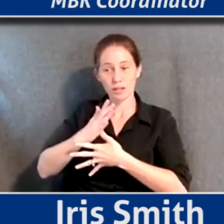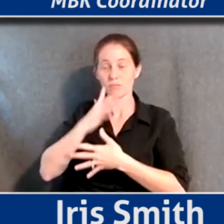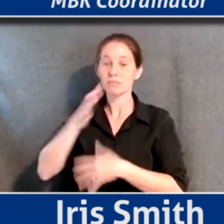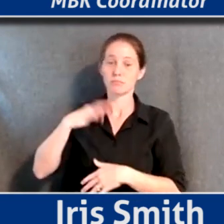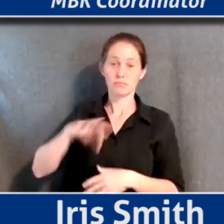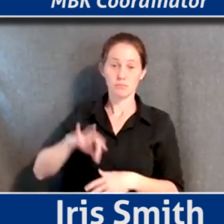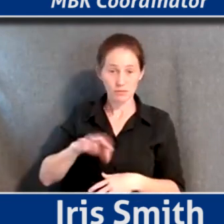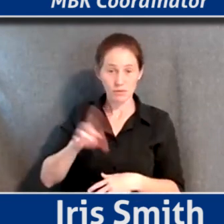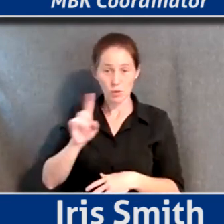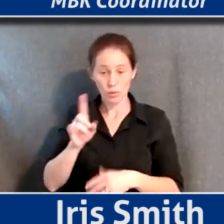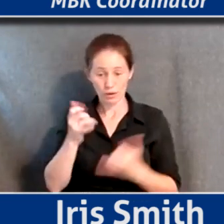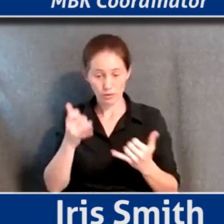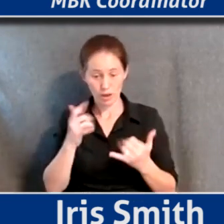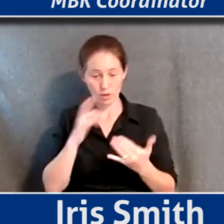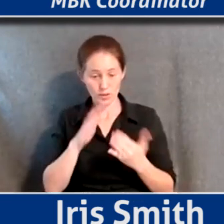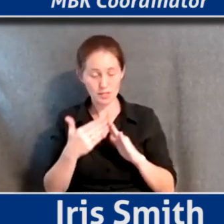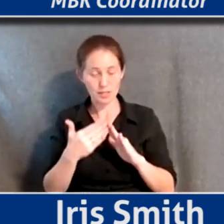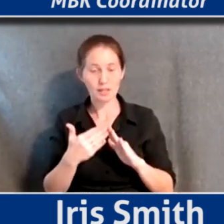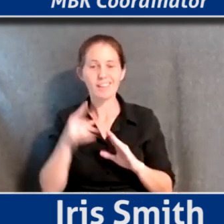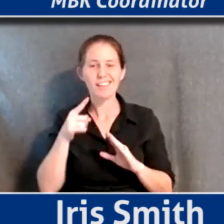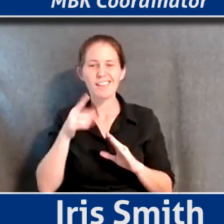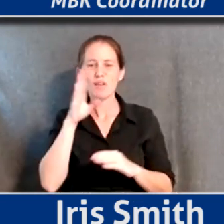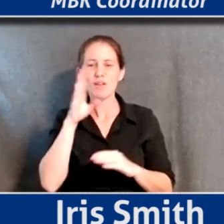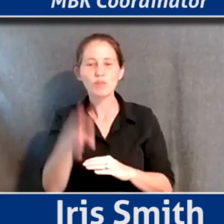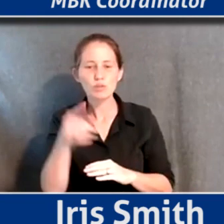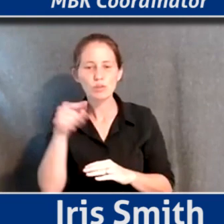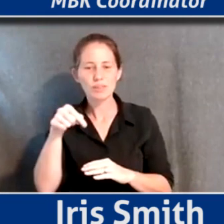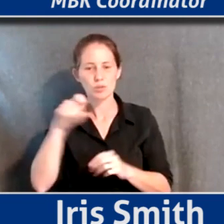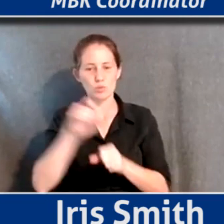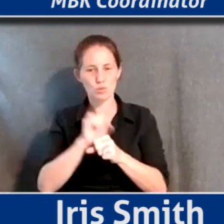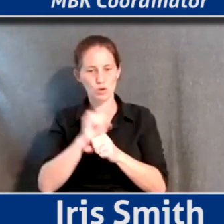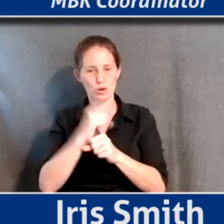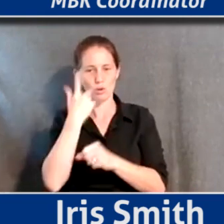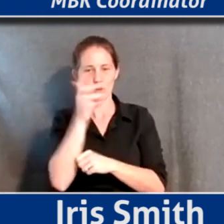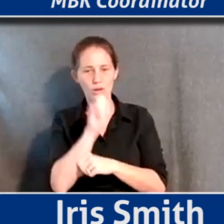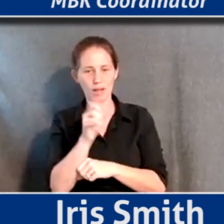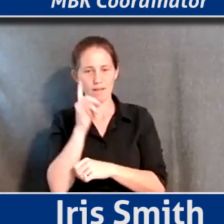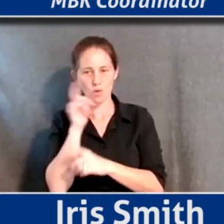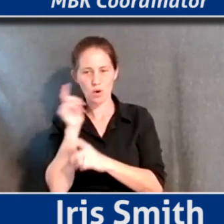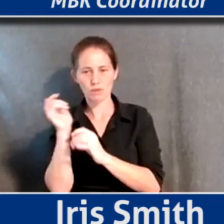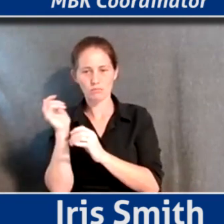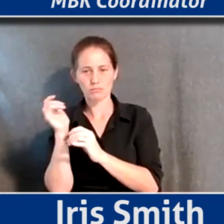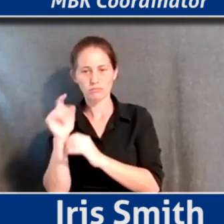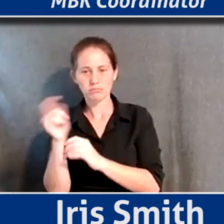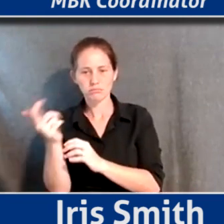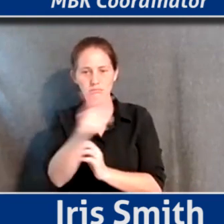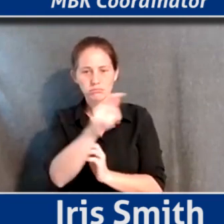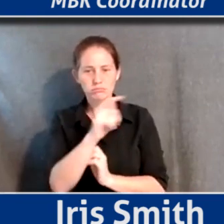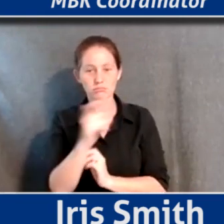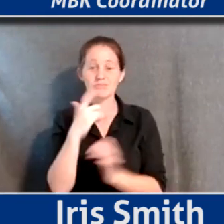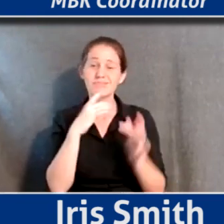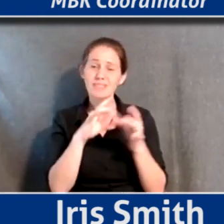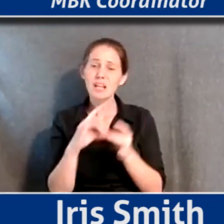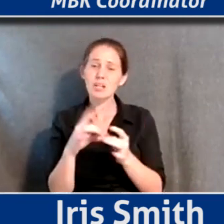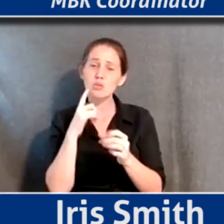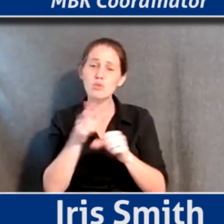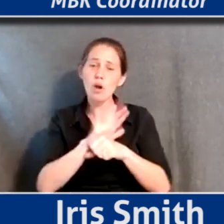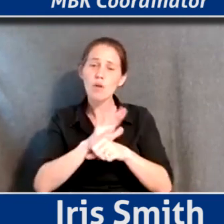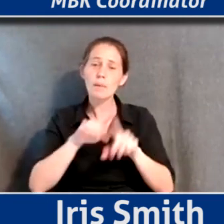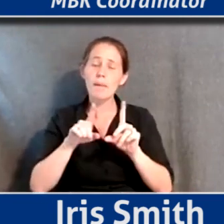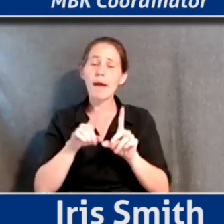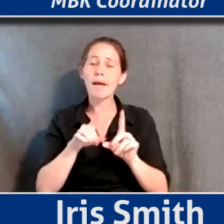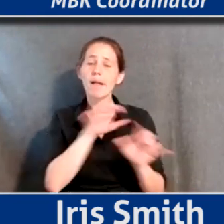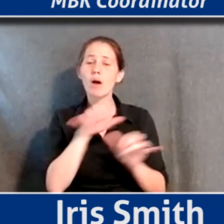What does the future of this work look like to each of you? And given COVID, certainly, but also given where Pittsburgh